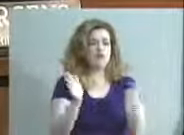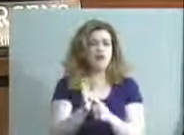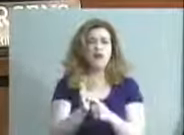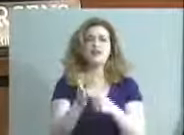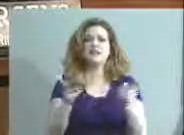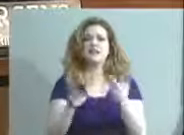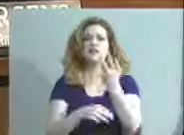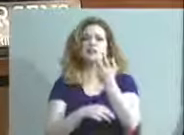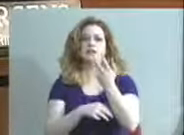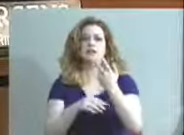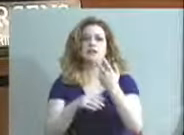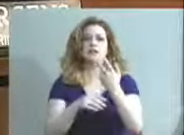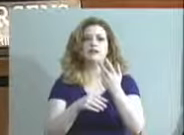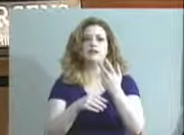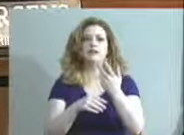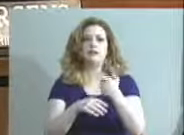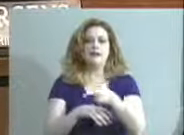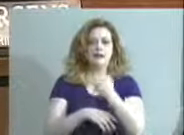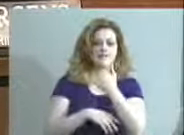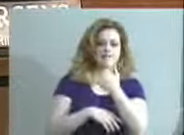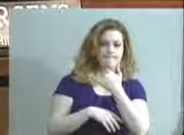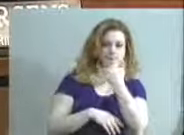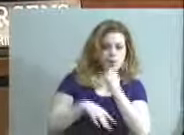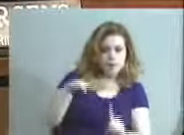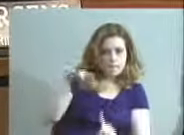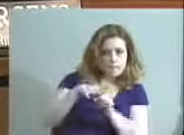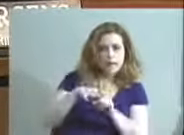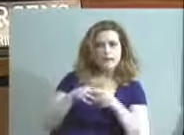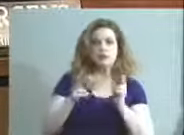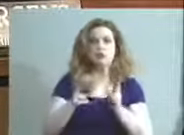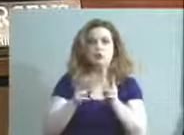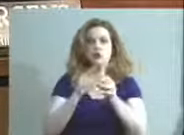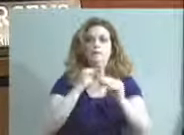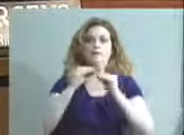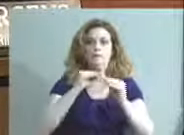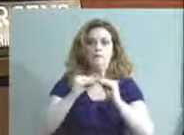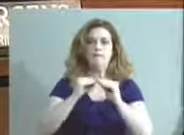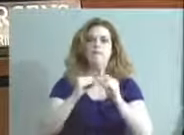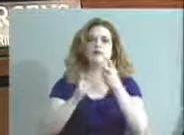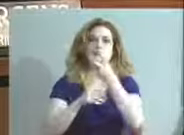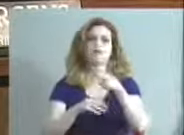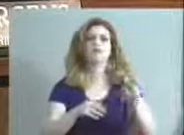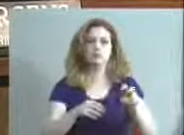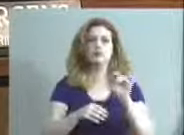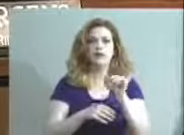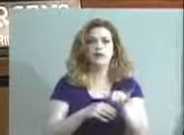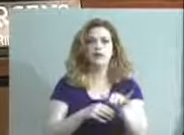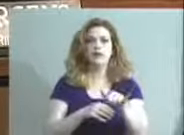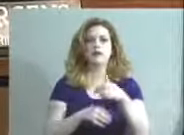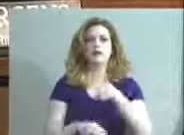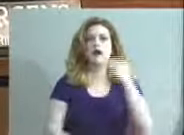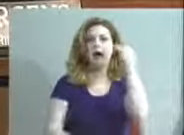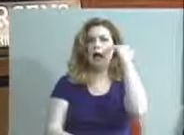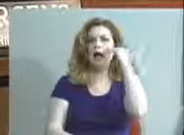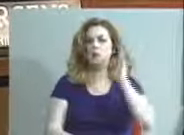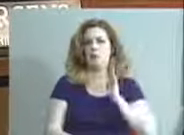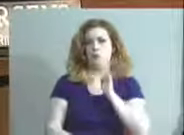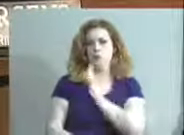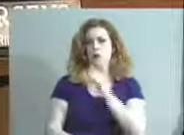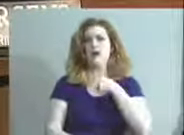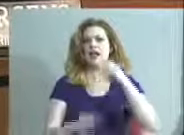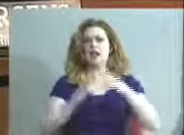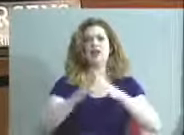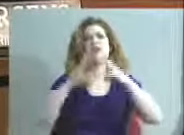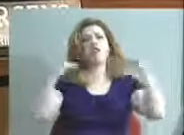the transparency and urgency with which we resolved this issue. I know this board has